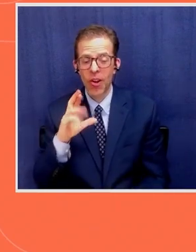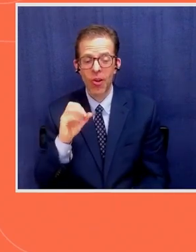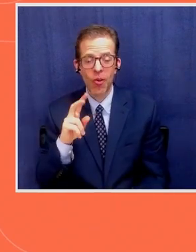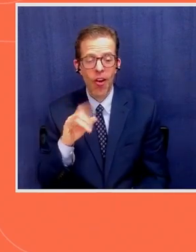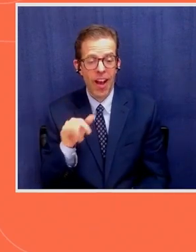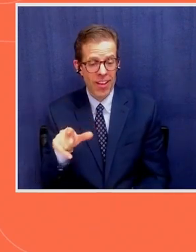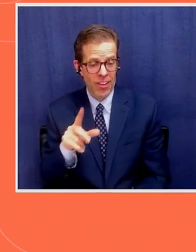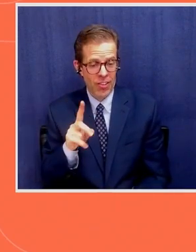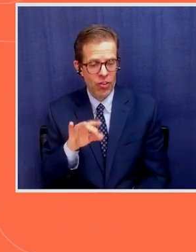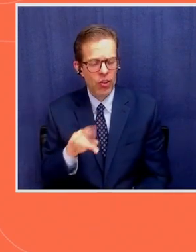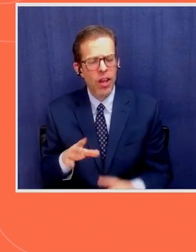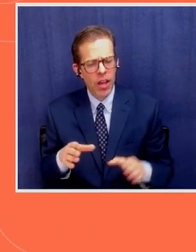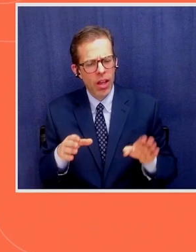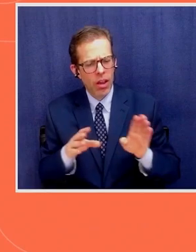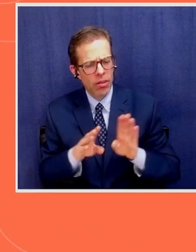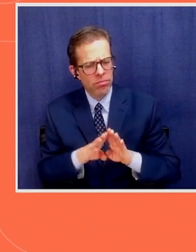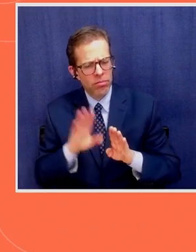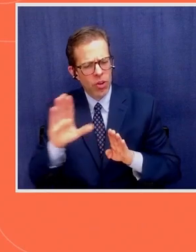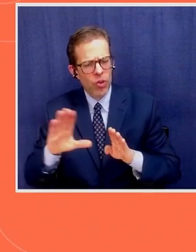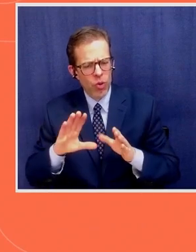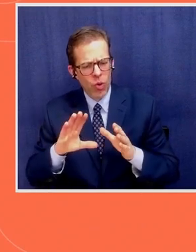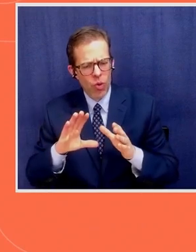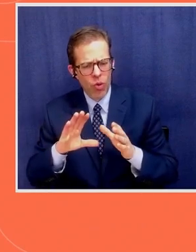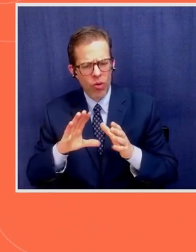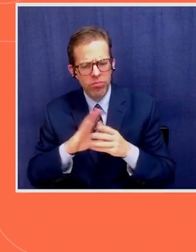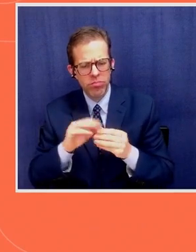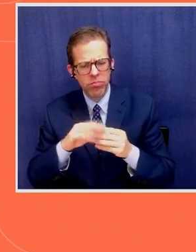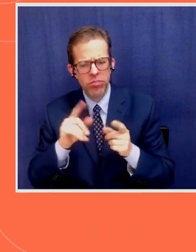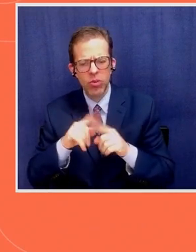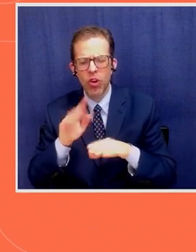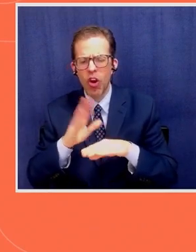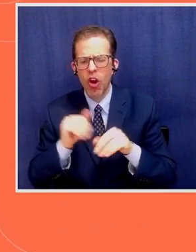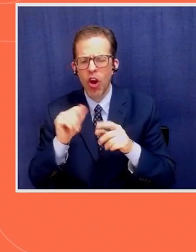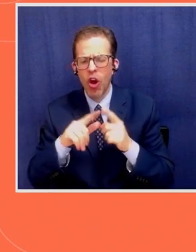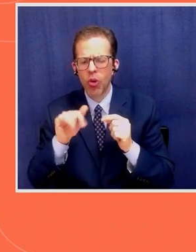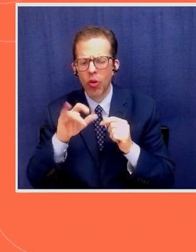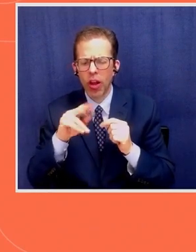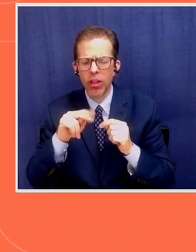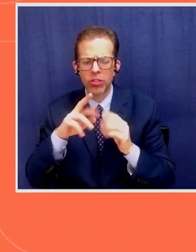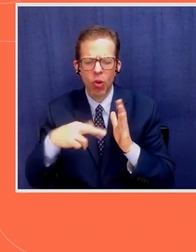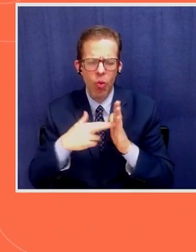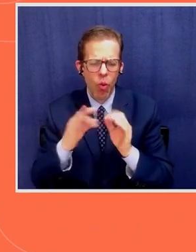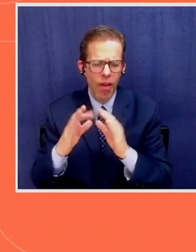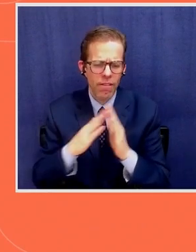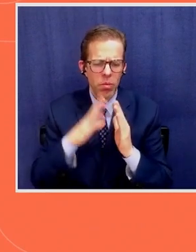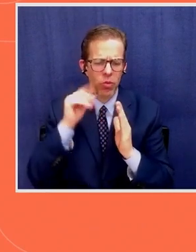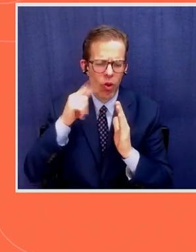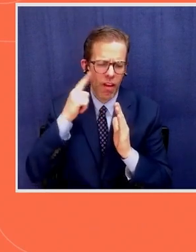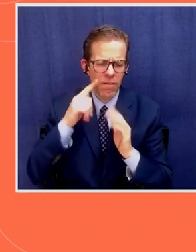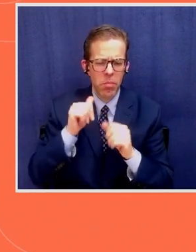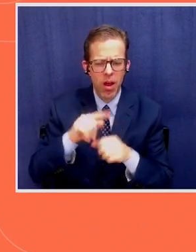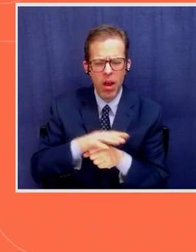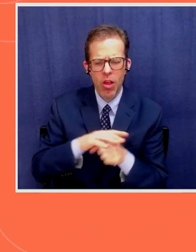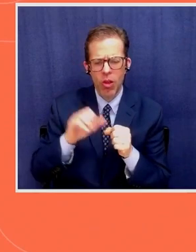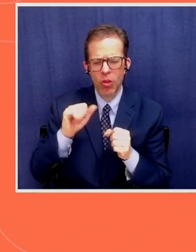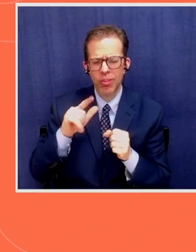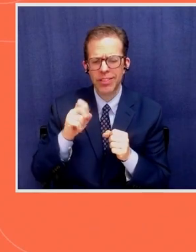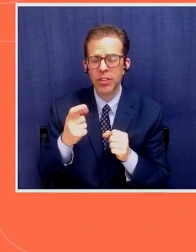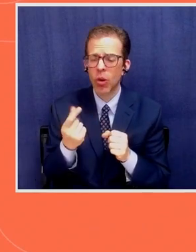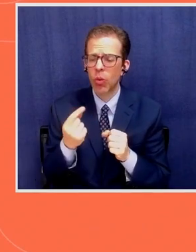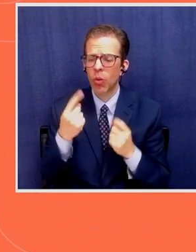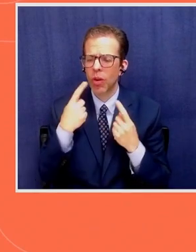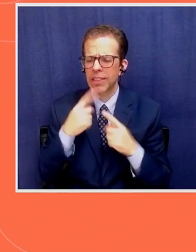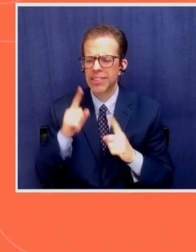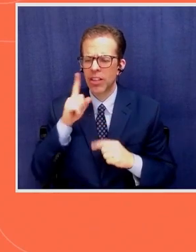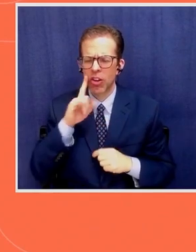remarks with a call to action, elevating the role of communities and governments and local scale. What does success look like?